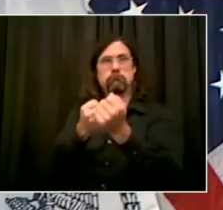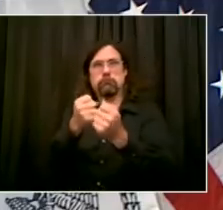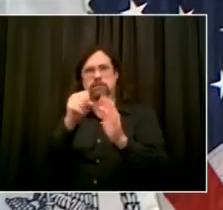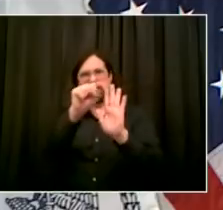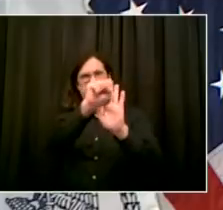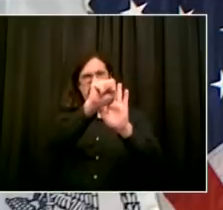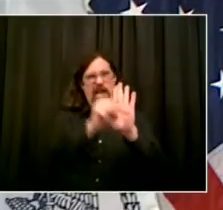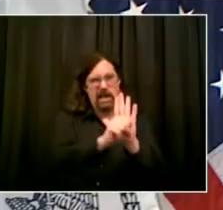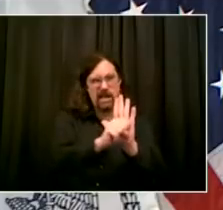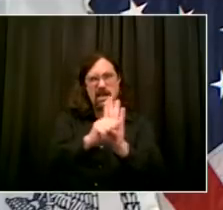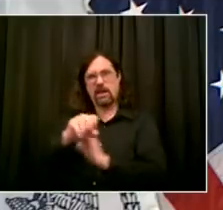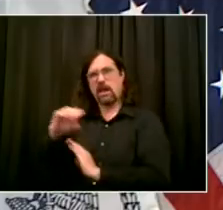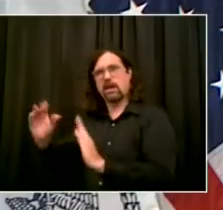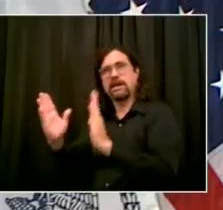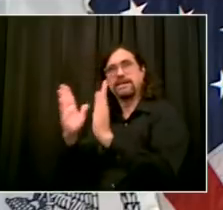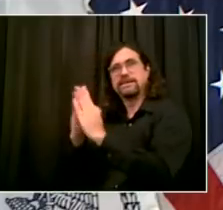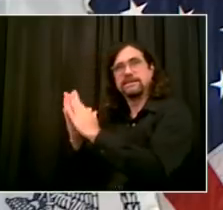one,